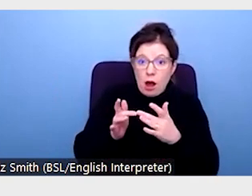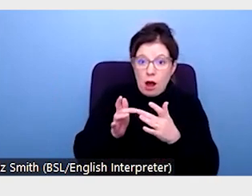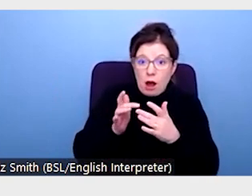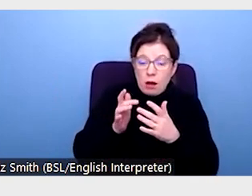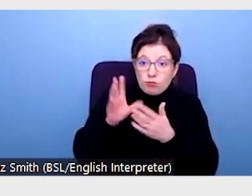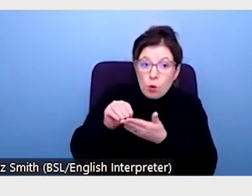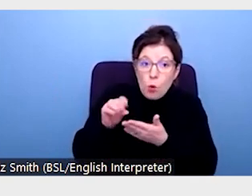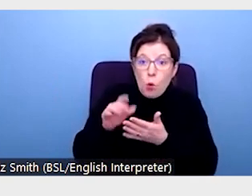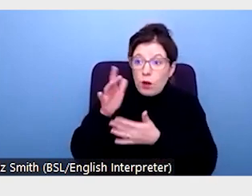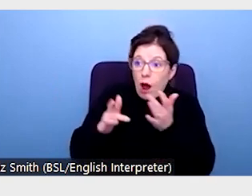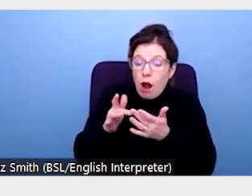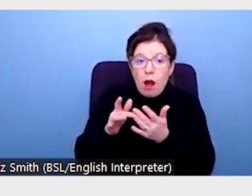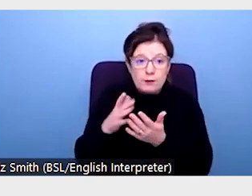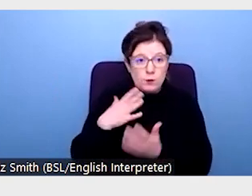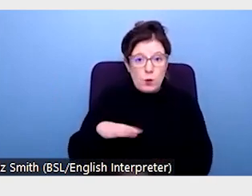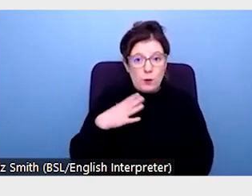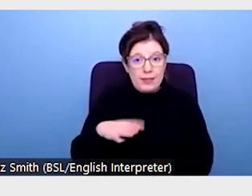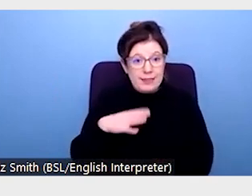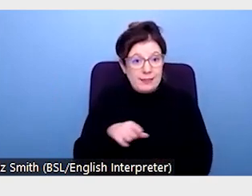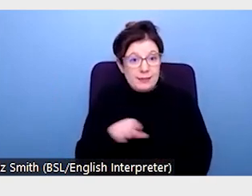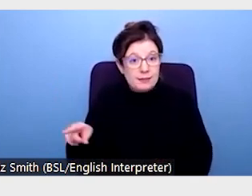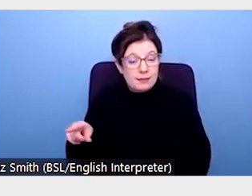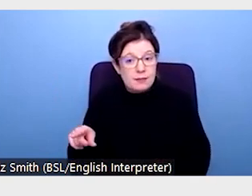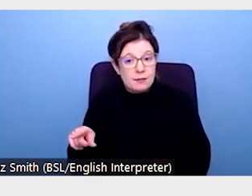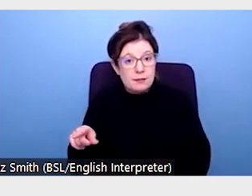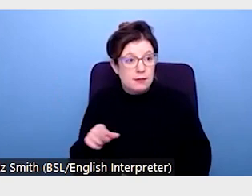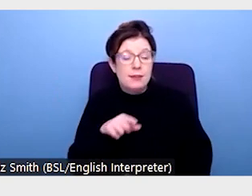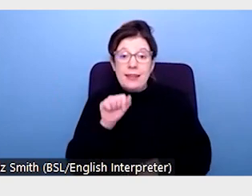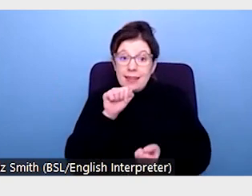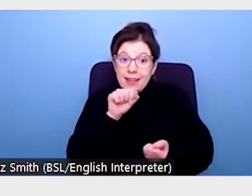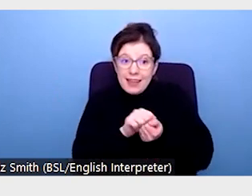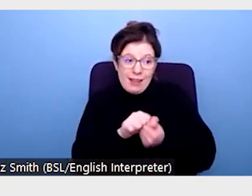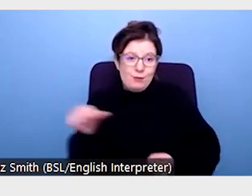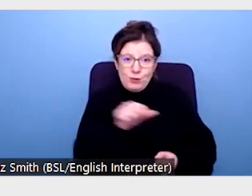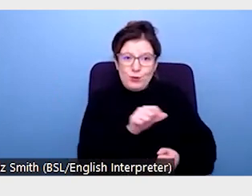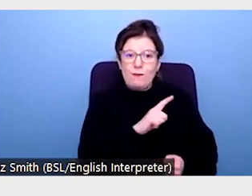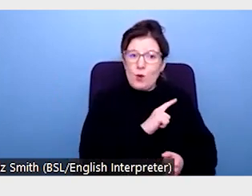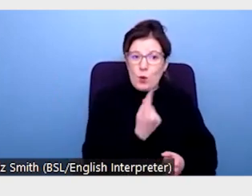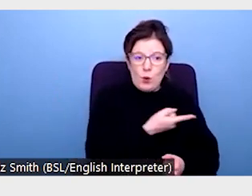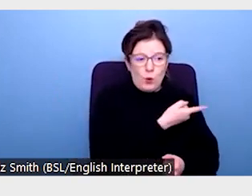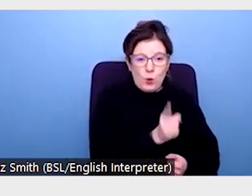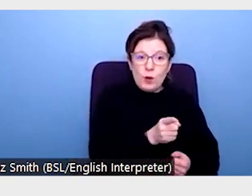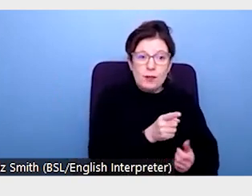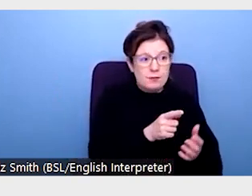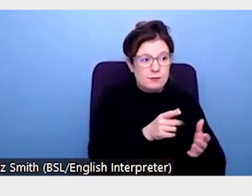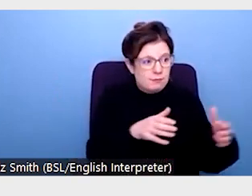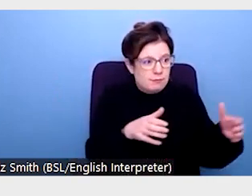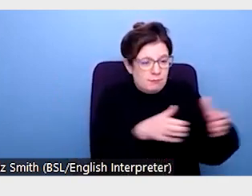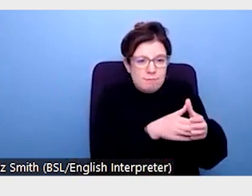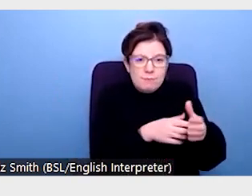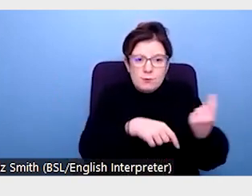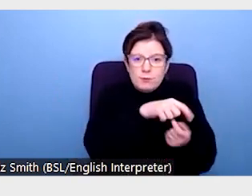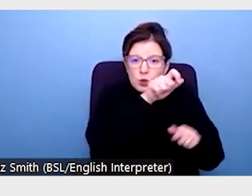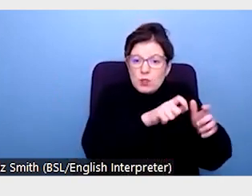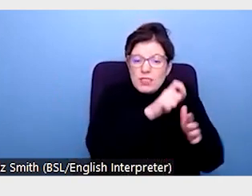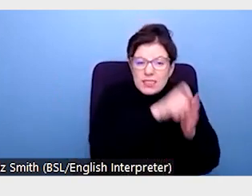recordings. The main group that would benefit from continued provision of such practices were now marginalized students, students who were